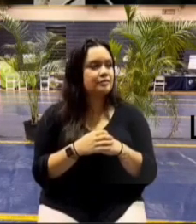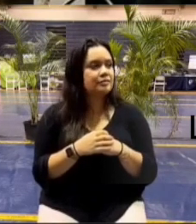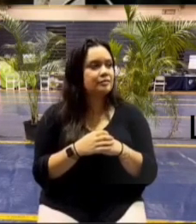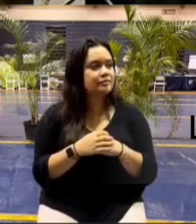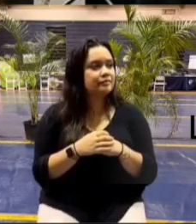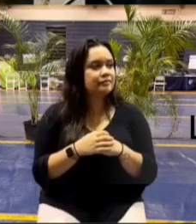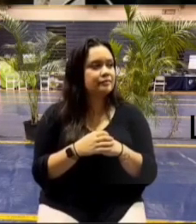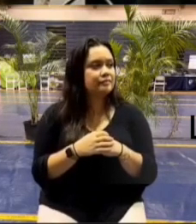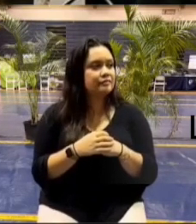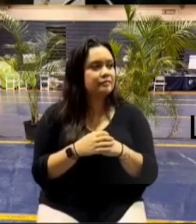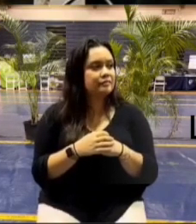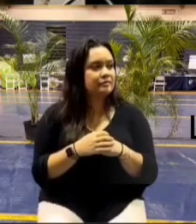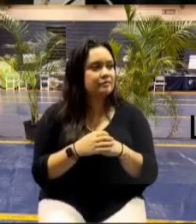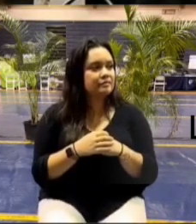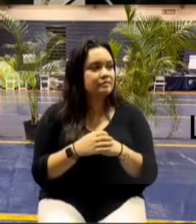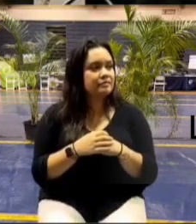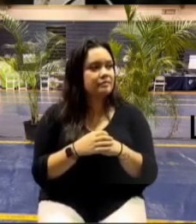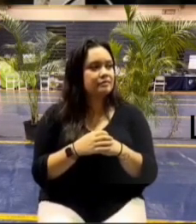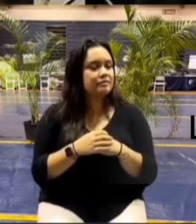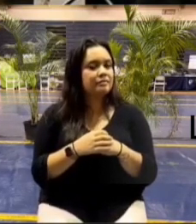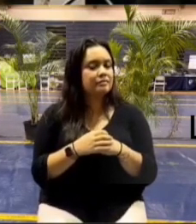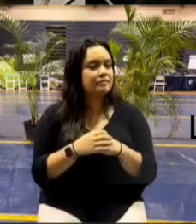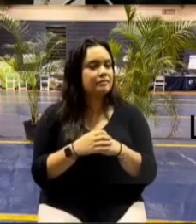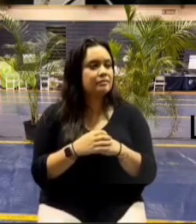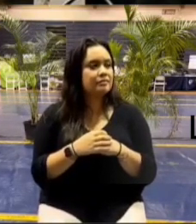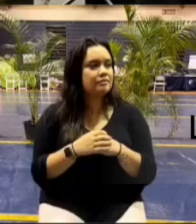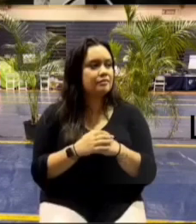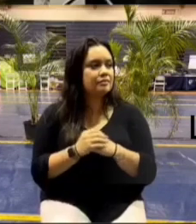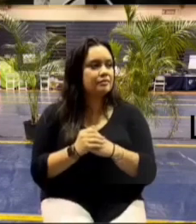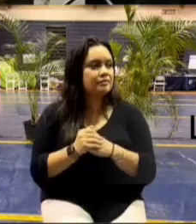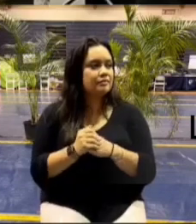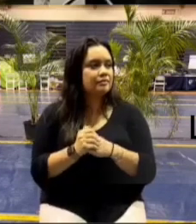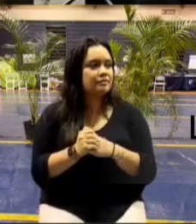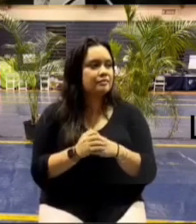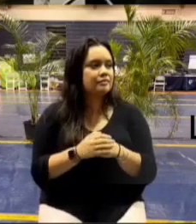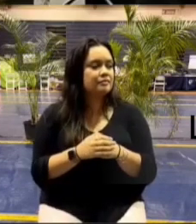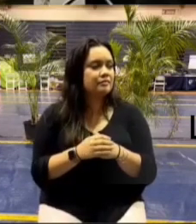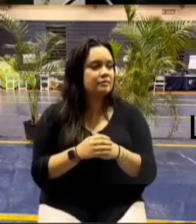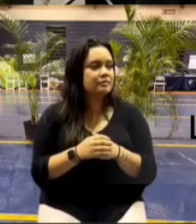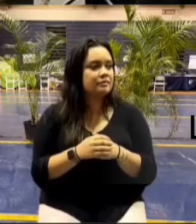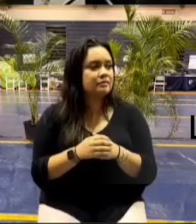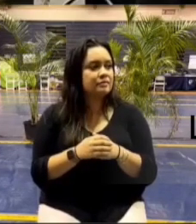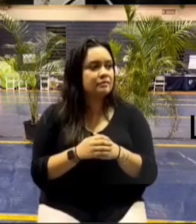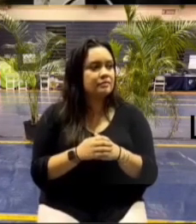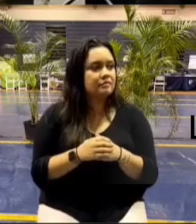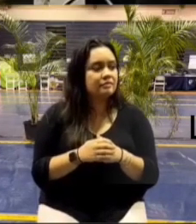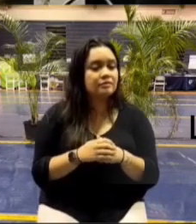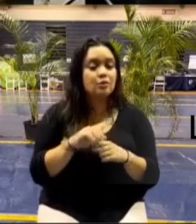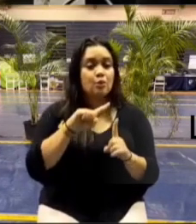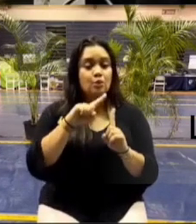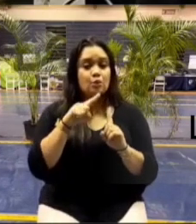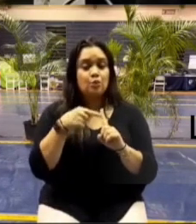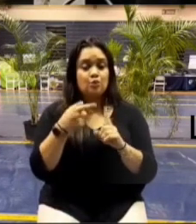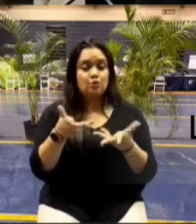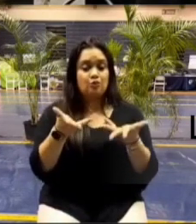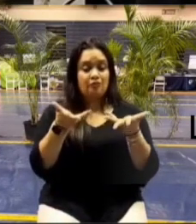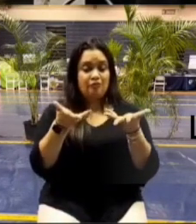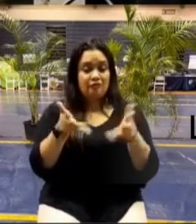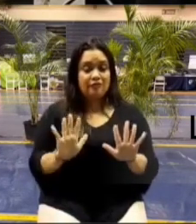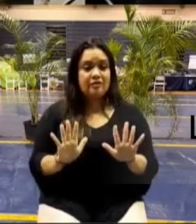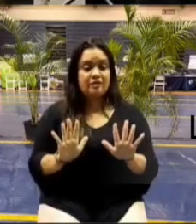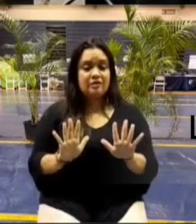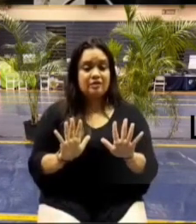josh press and hold the button yeah josh yeah turn it on how are you sir when you completed the